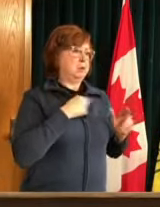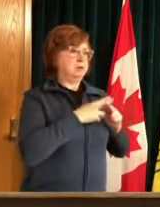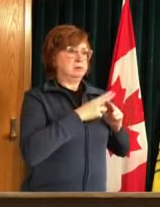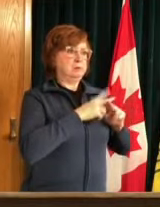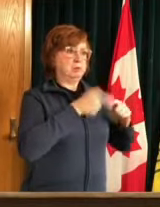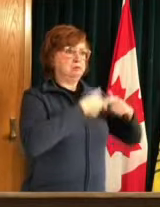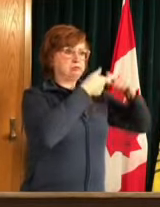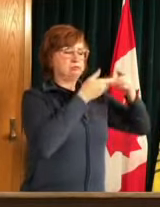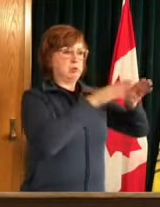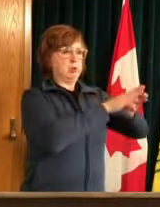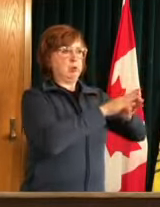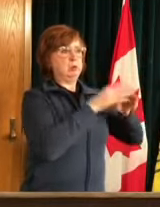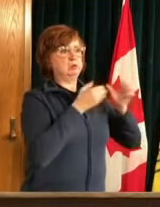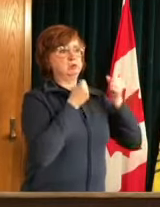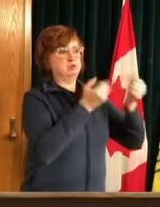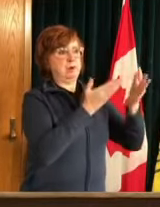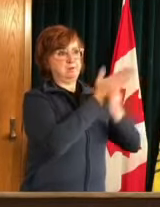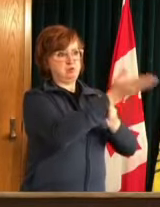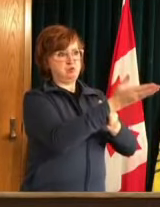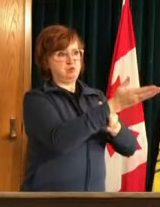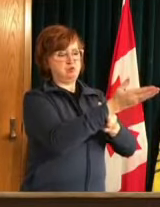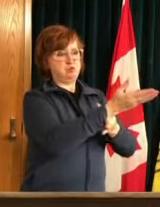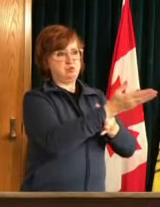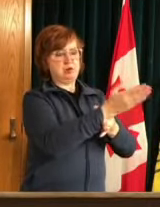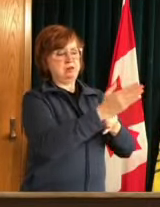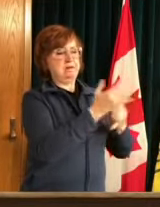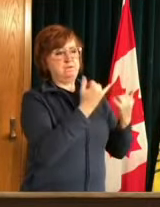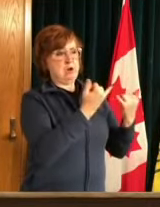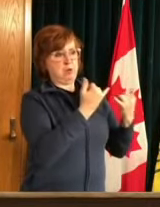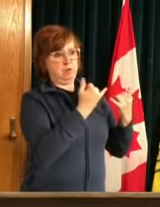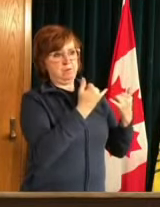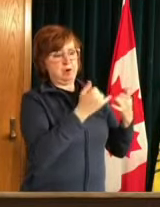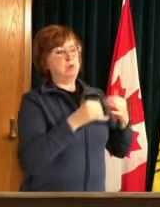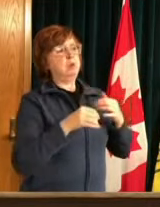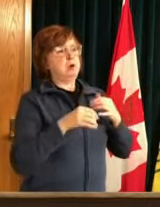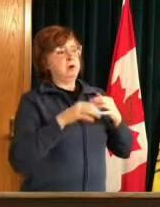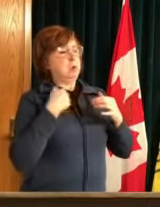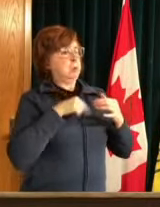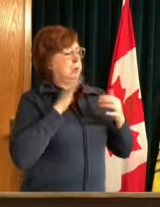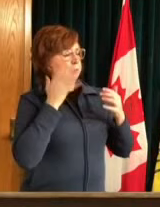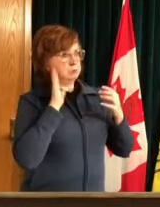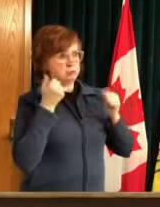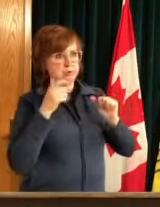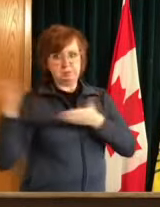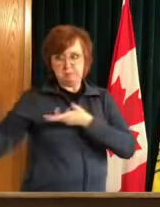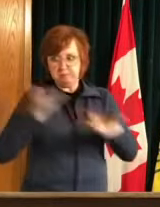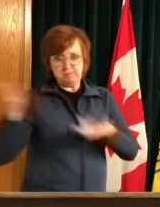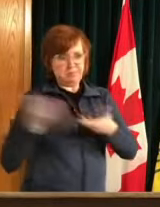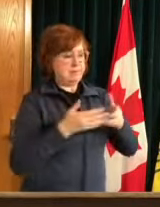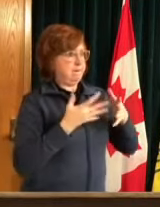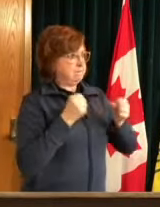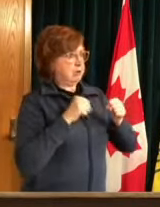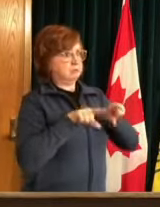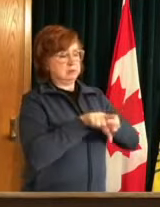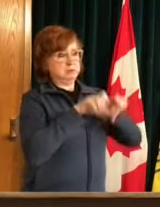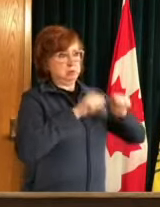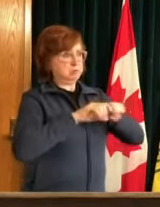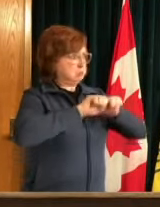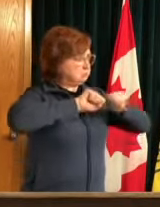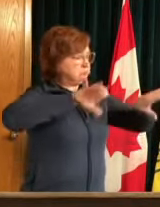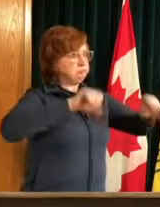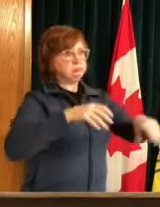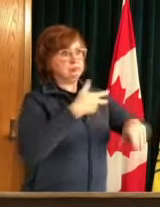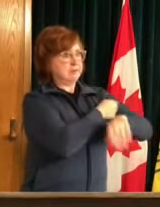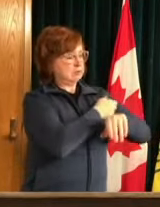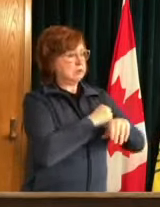we will continue to vaccinate saskatchewan people just as quickly as we are able but our efforts continue to be slowed down by the